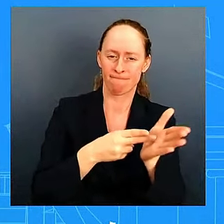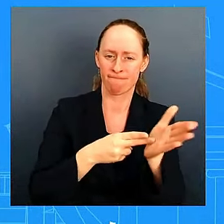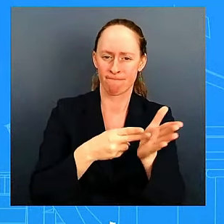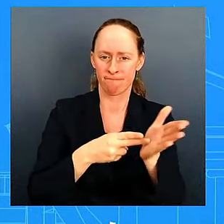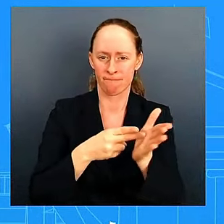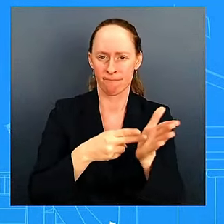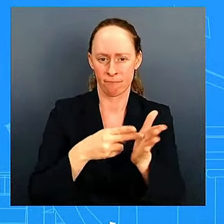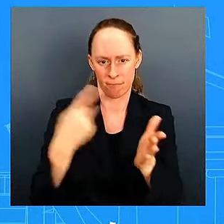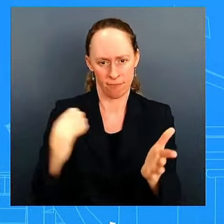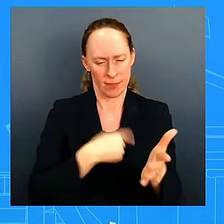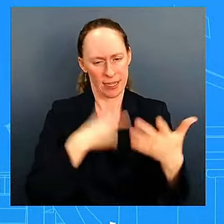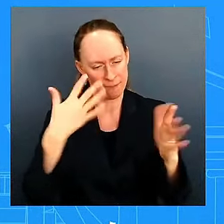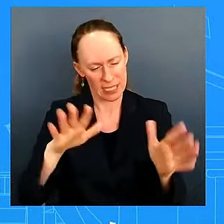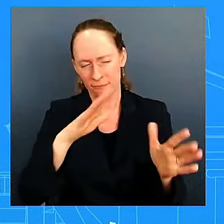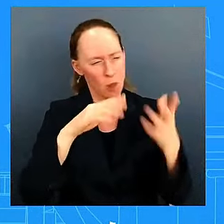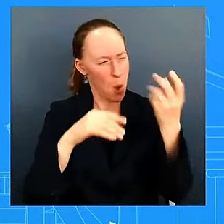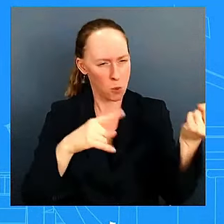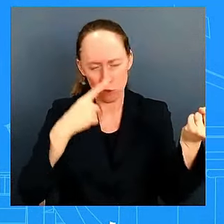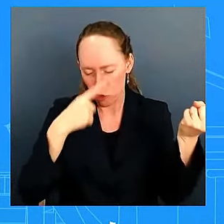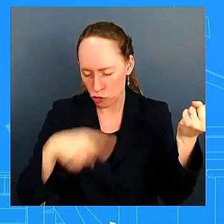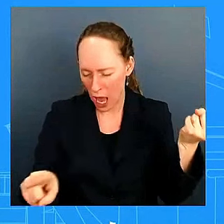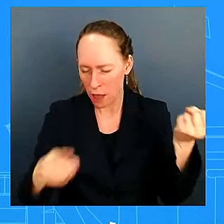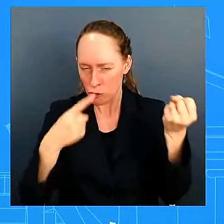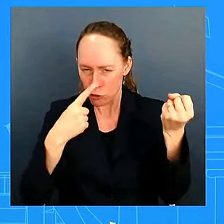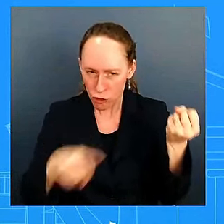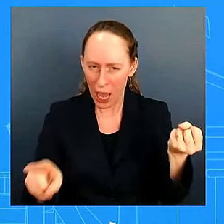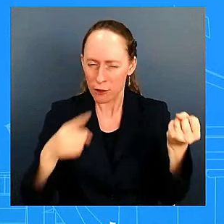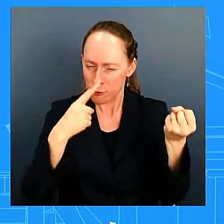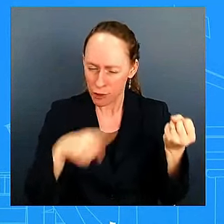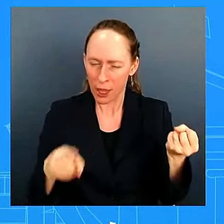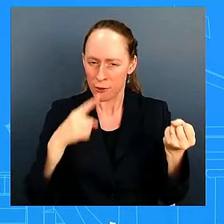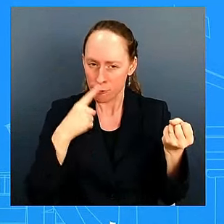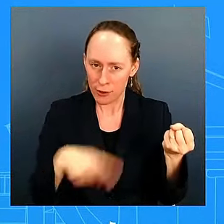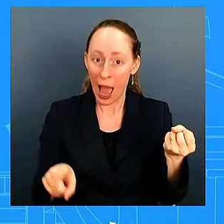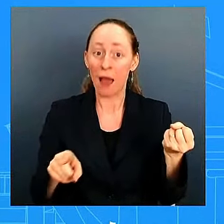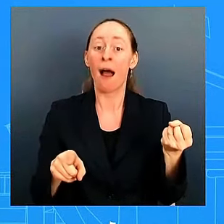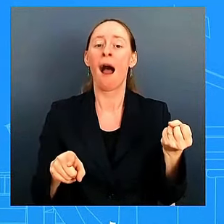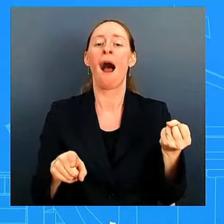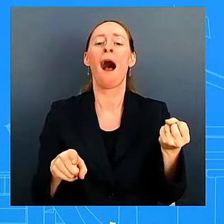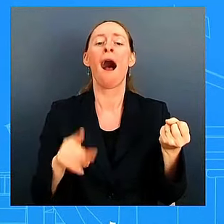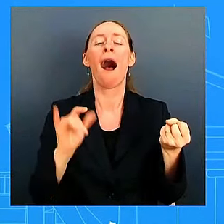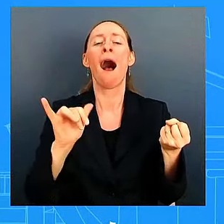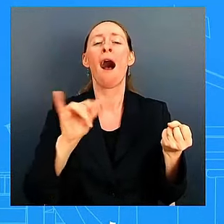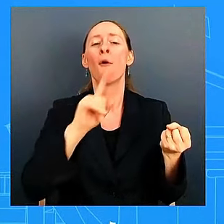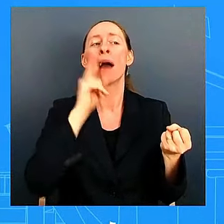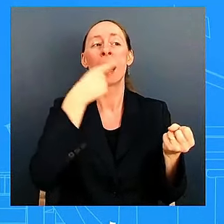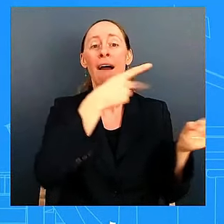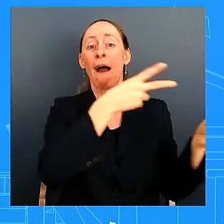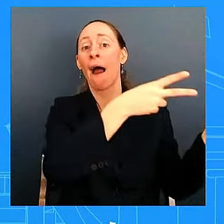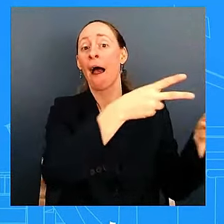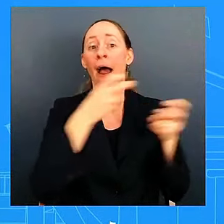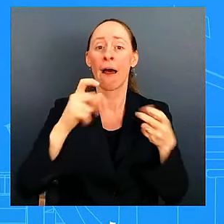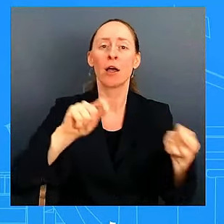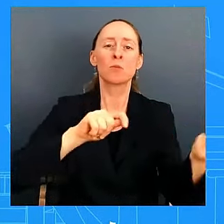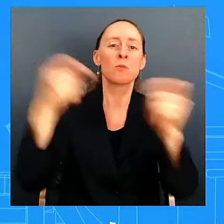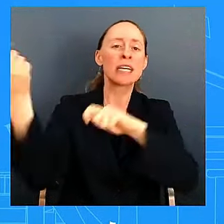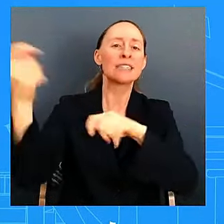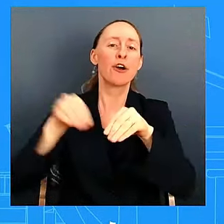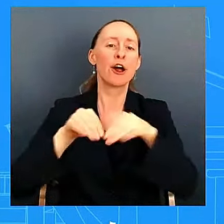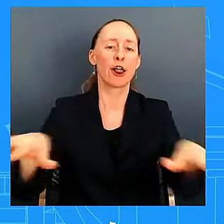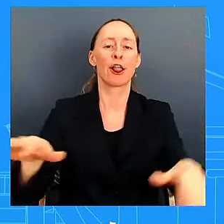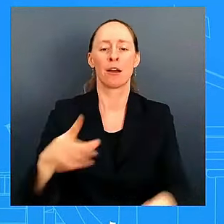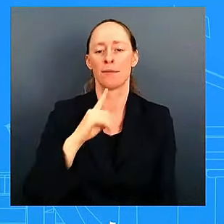false for falsely represented here uh is just not okay and though got to be really clear about that on